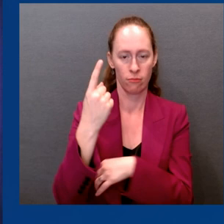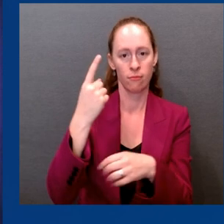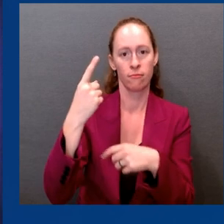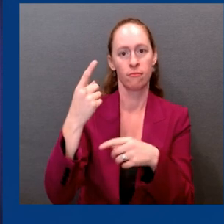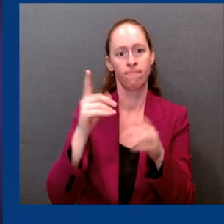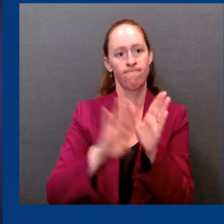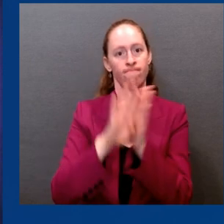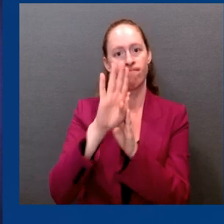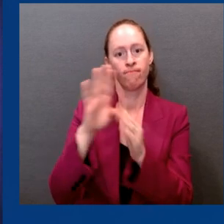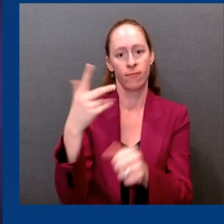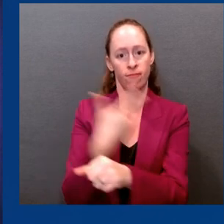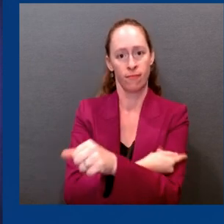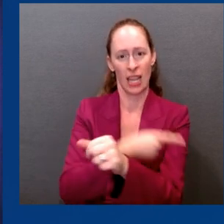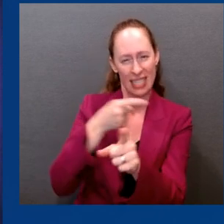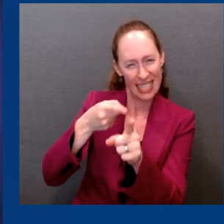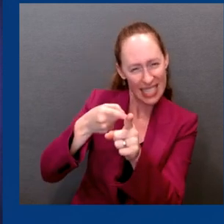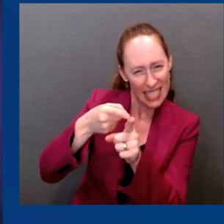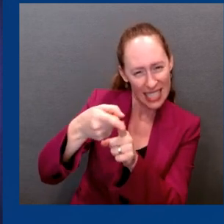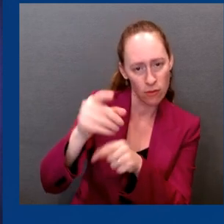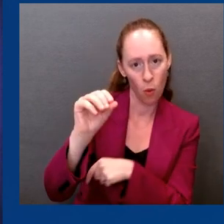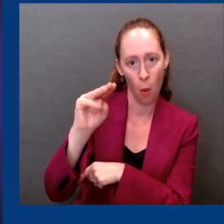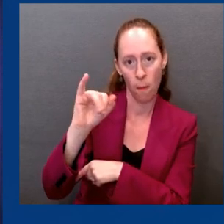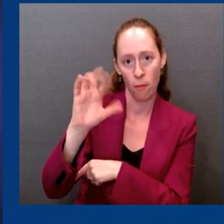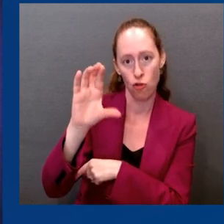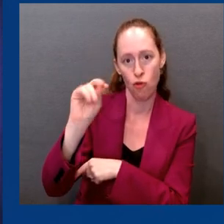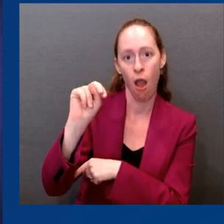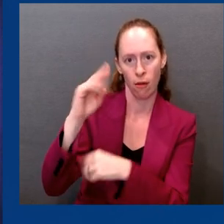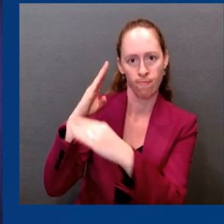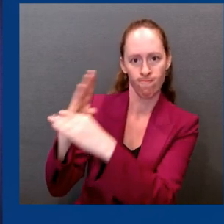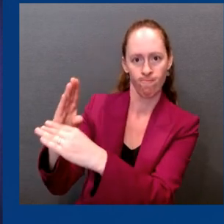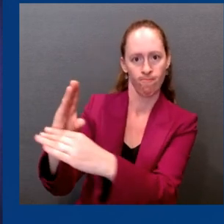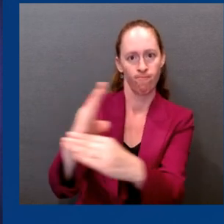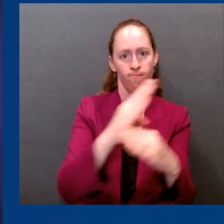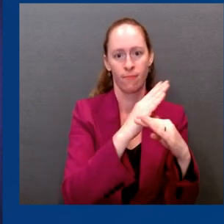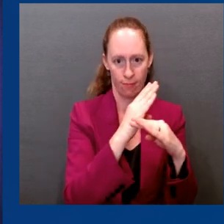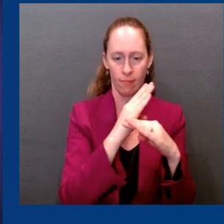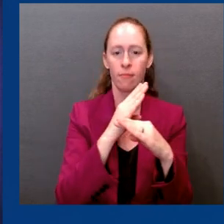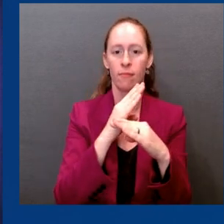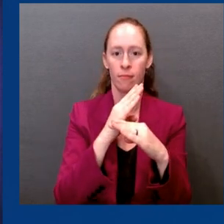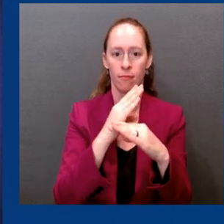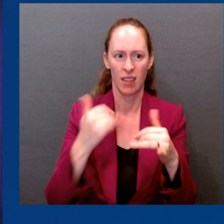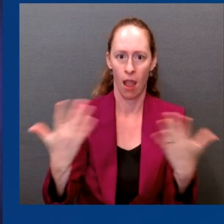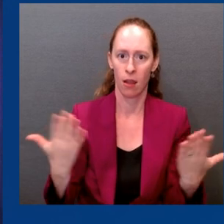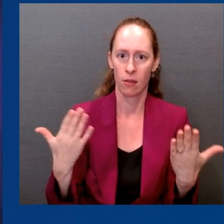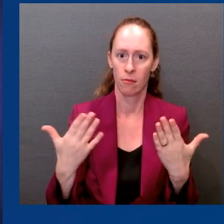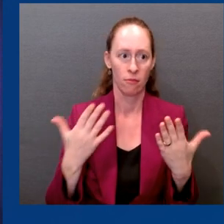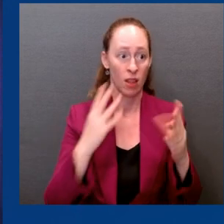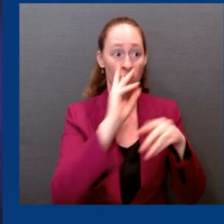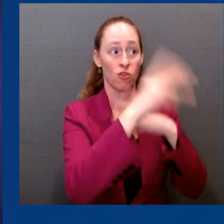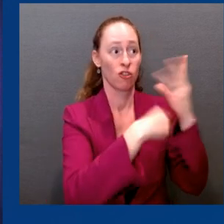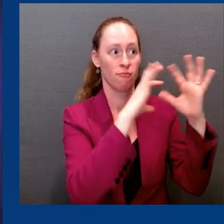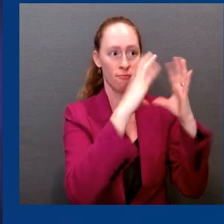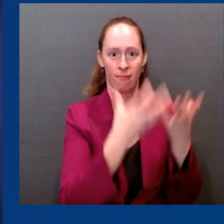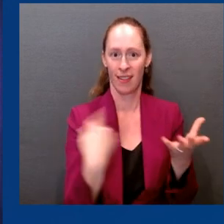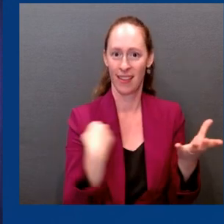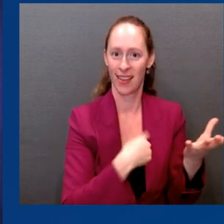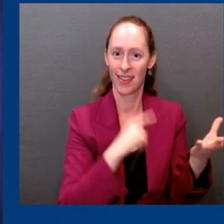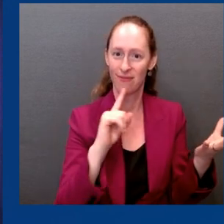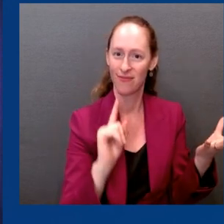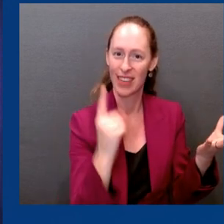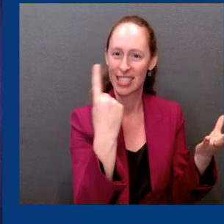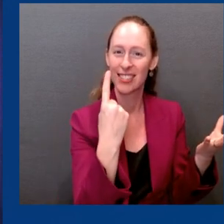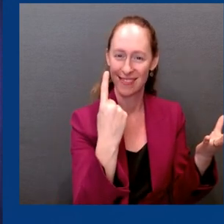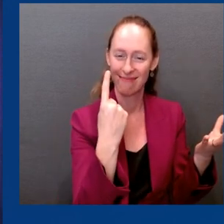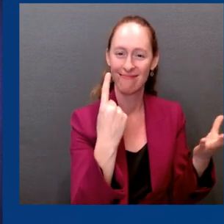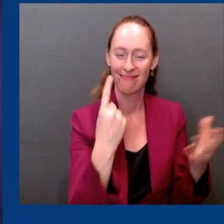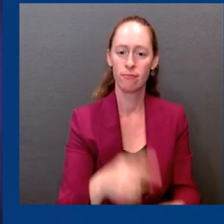For the first time since December of 2020, these vaccines, our vaccines have caught up with the virus. And as